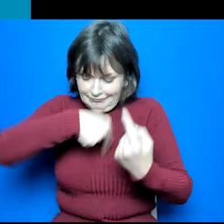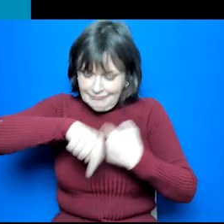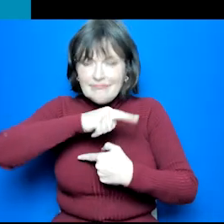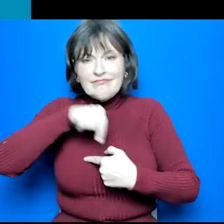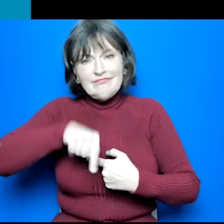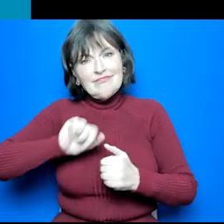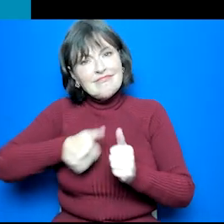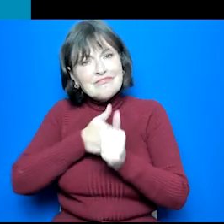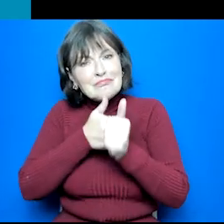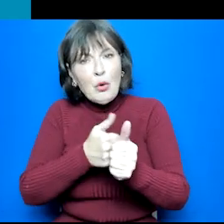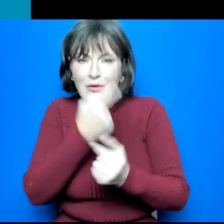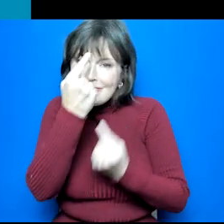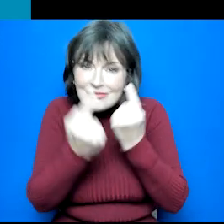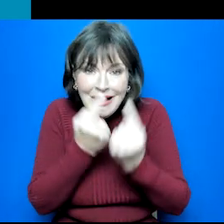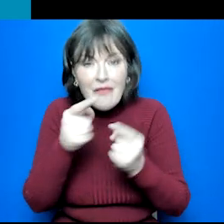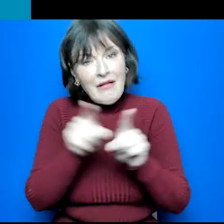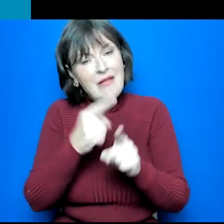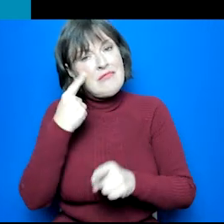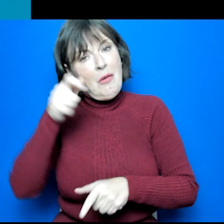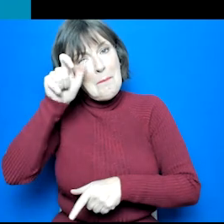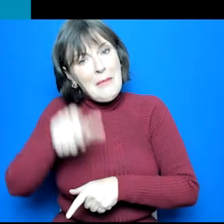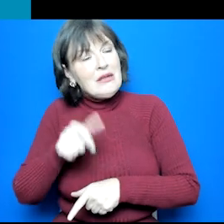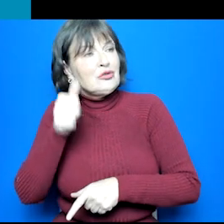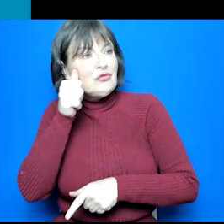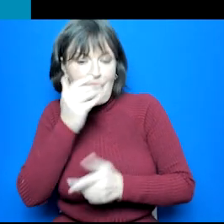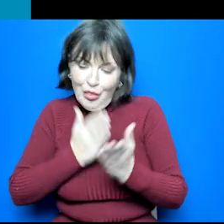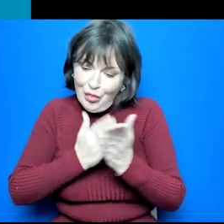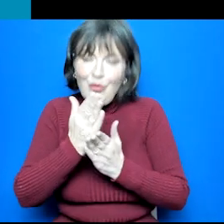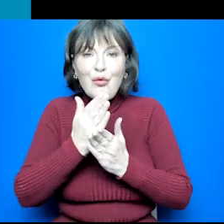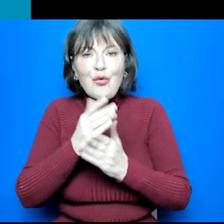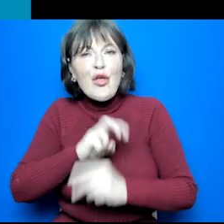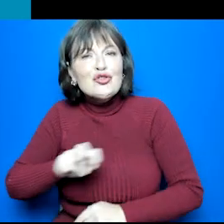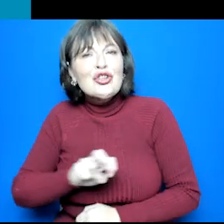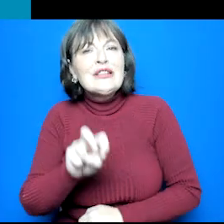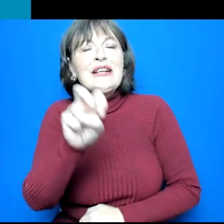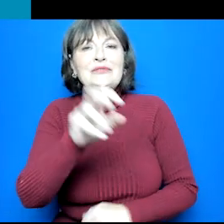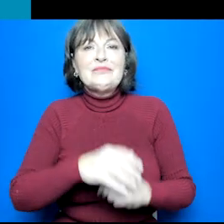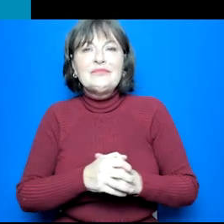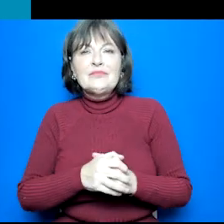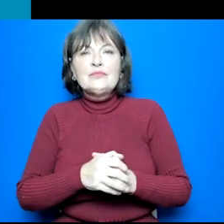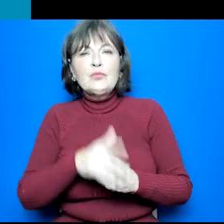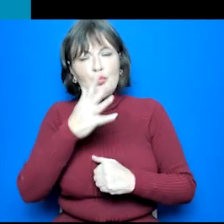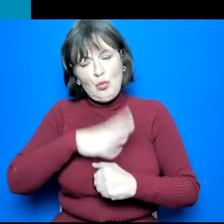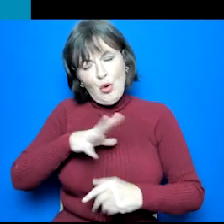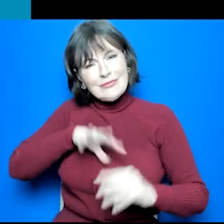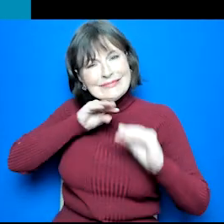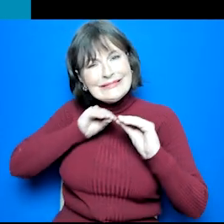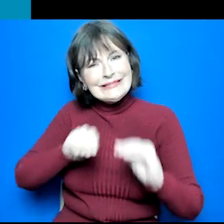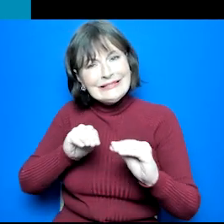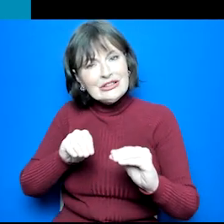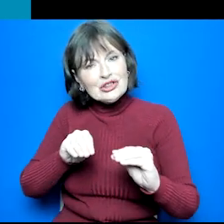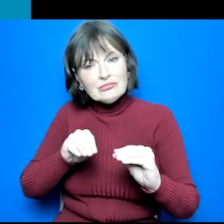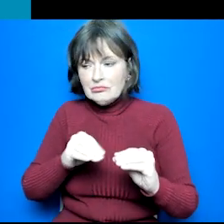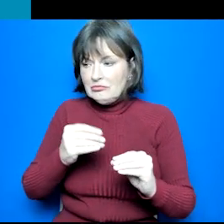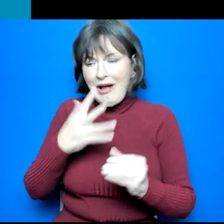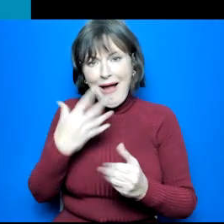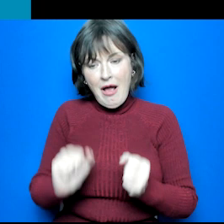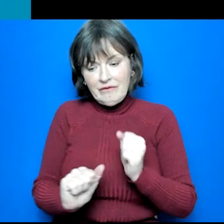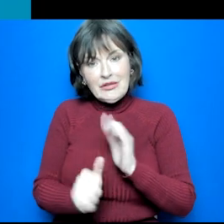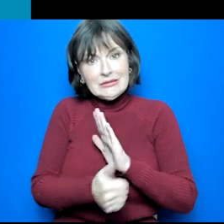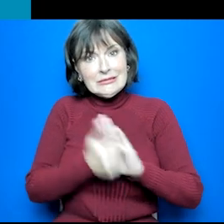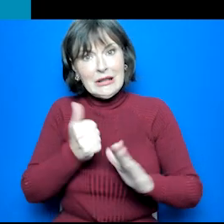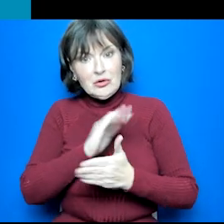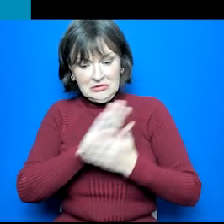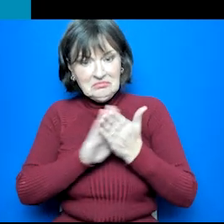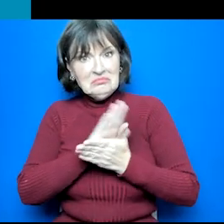throughout their career journey. Our approach is to equip people with the skills they need to thrive and be successful. Although